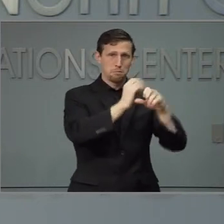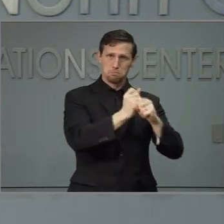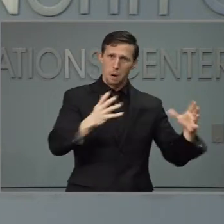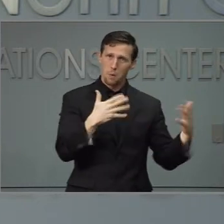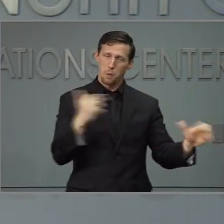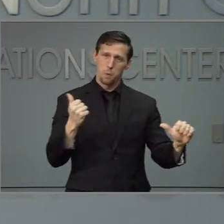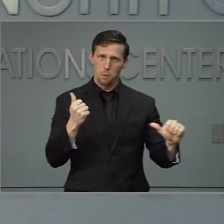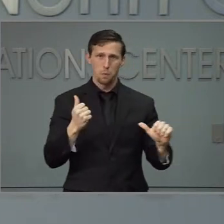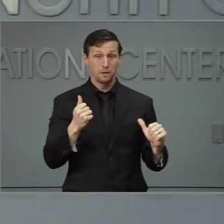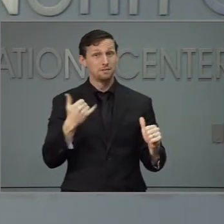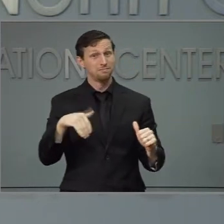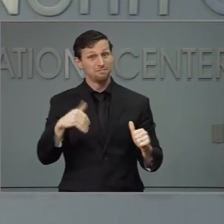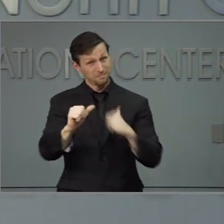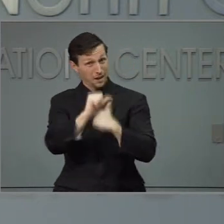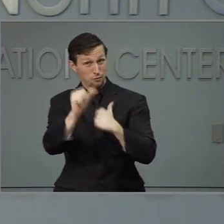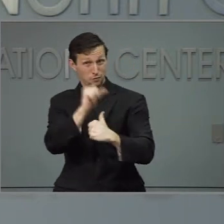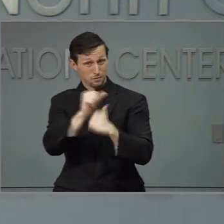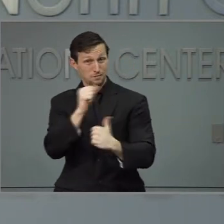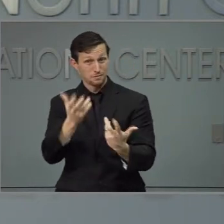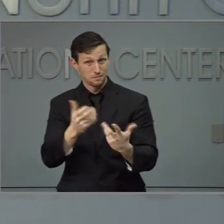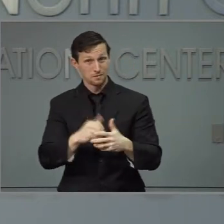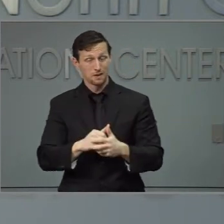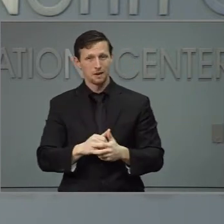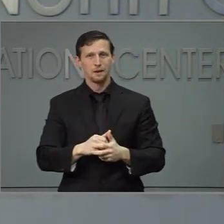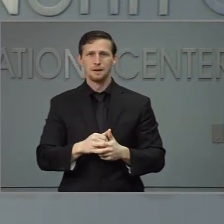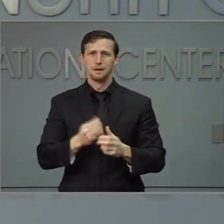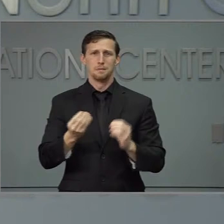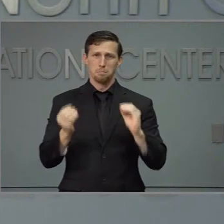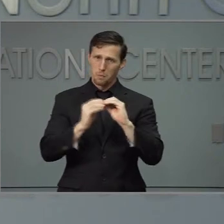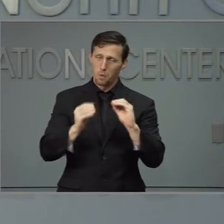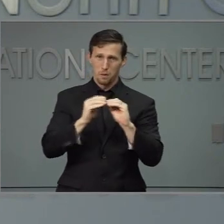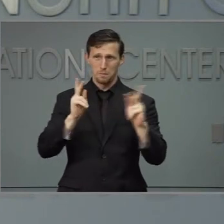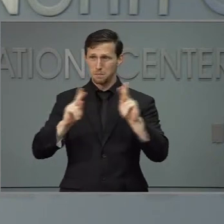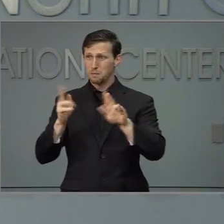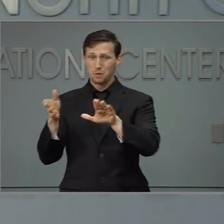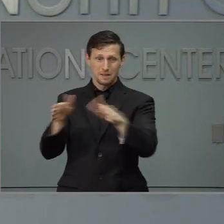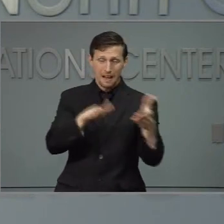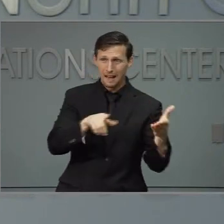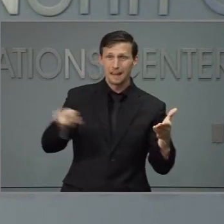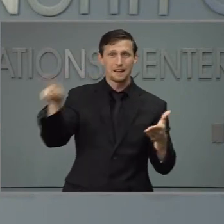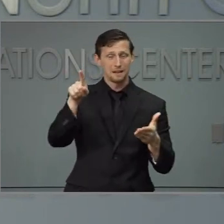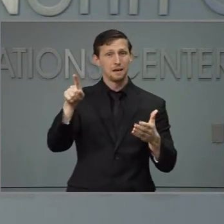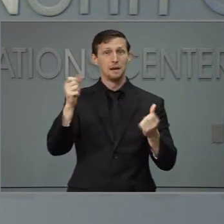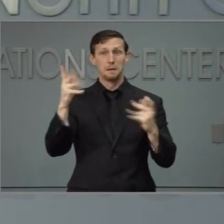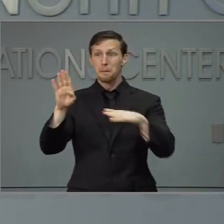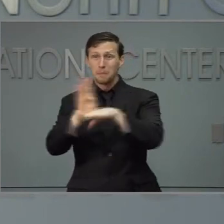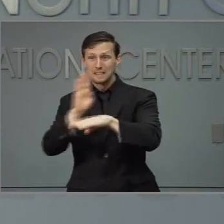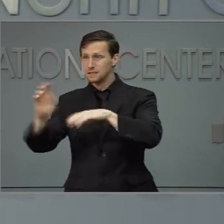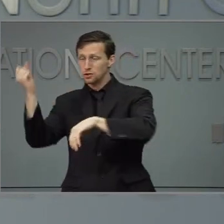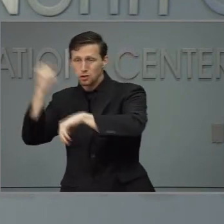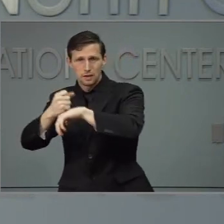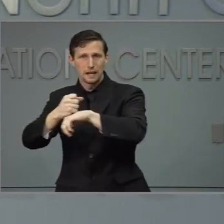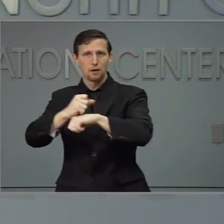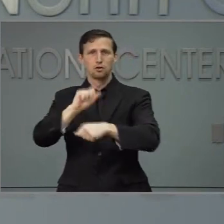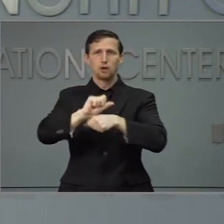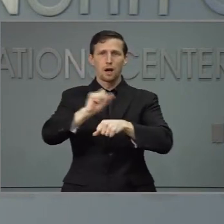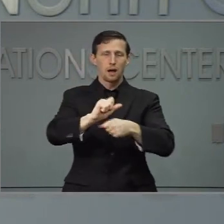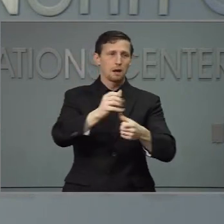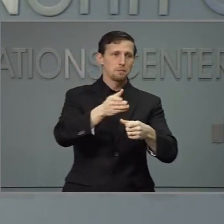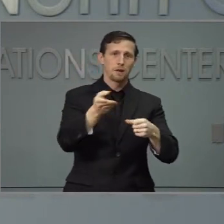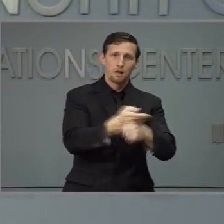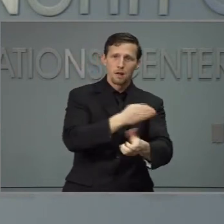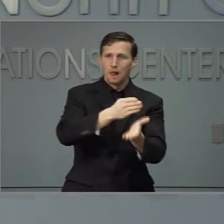As this pandemic continues to take lives and livelihoods, many people are struggling to make ends meet.